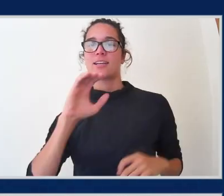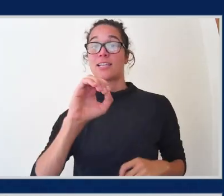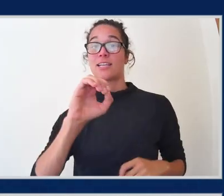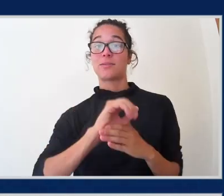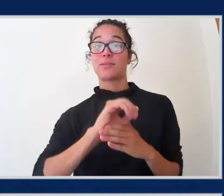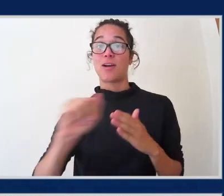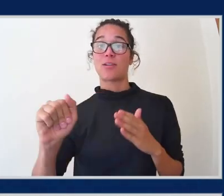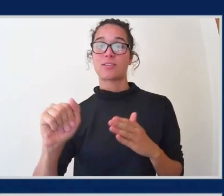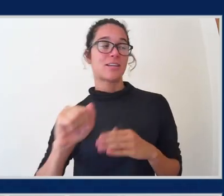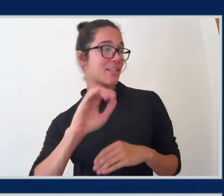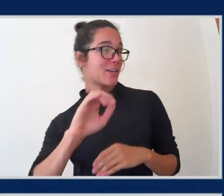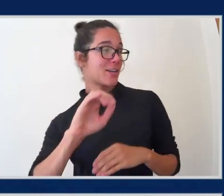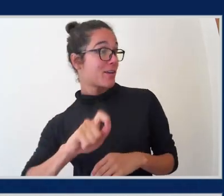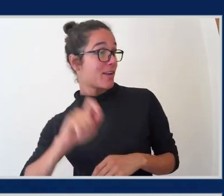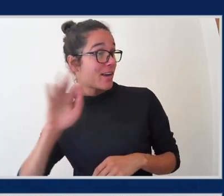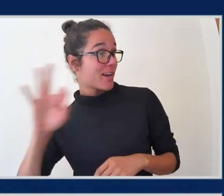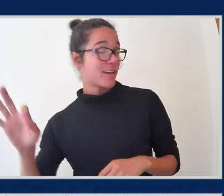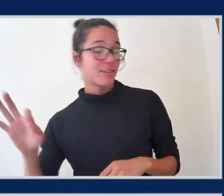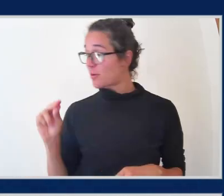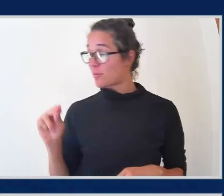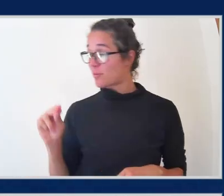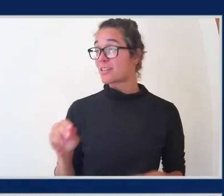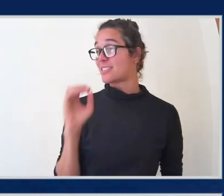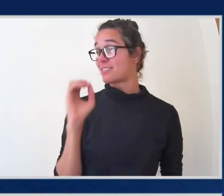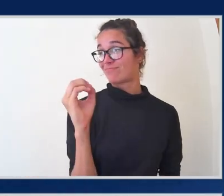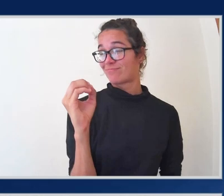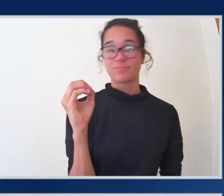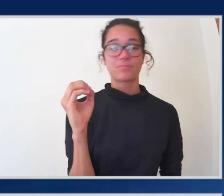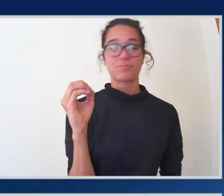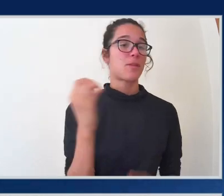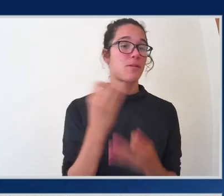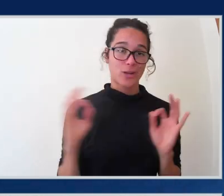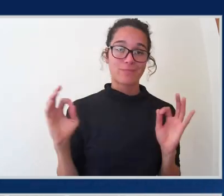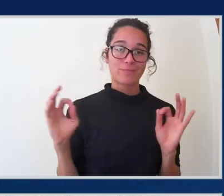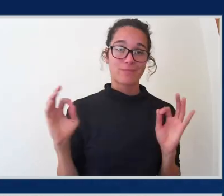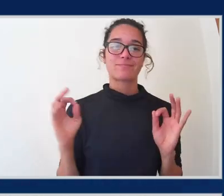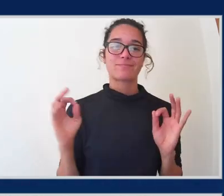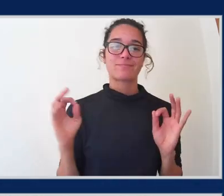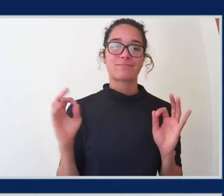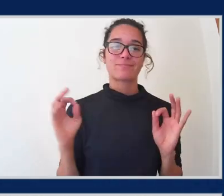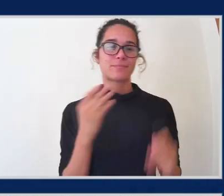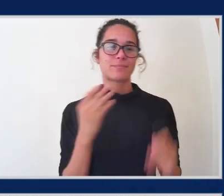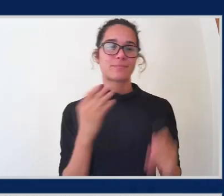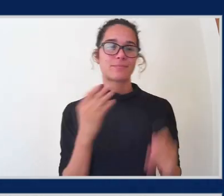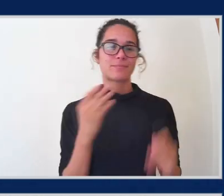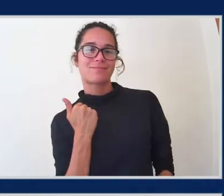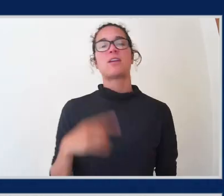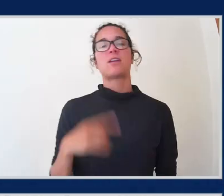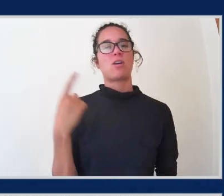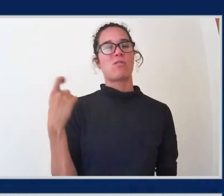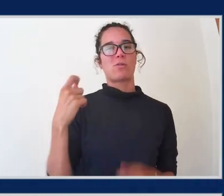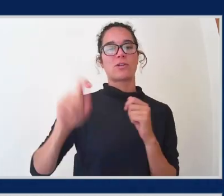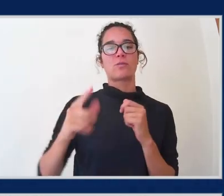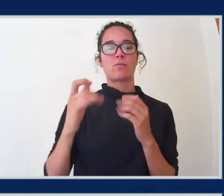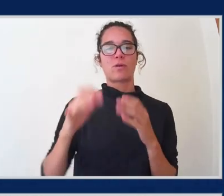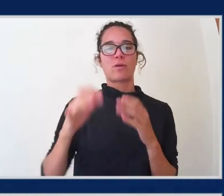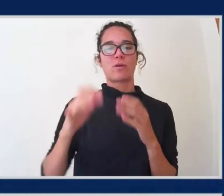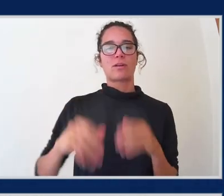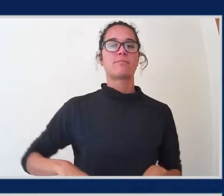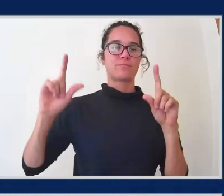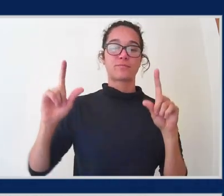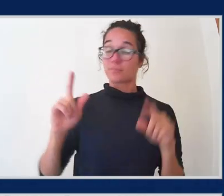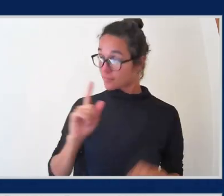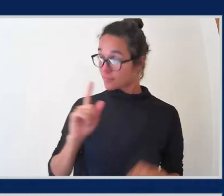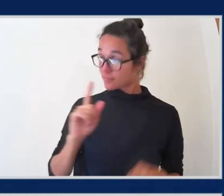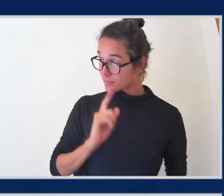just free, free. Sweet. Yeah. Well, you know what? Let's not leave them hanging. We got one more question we want to bring up. Do we? Yeah. One more question?